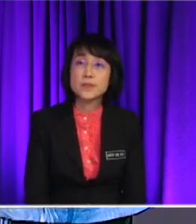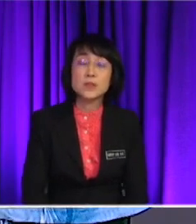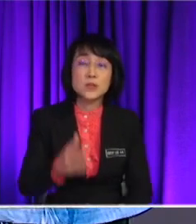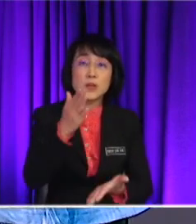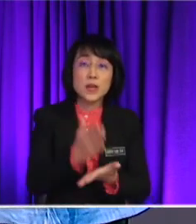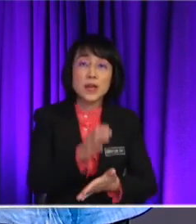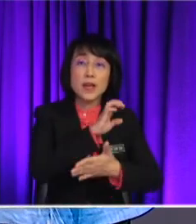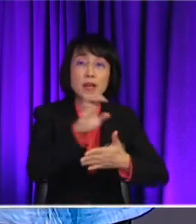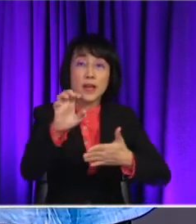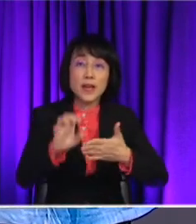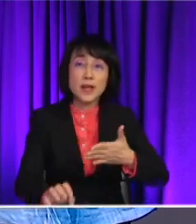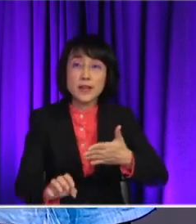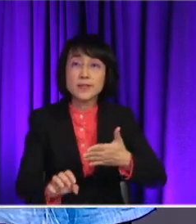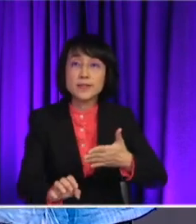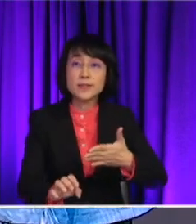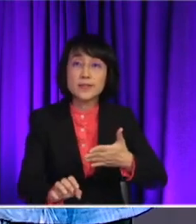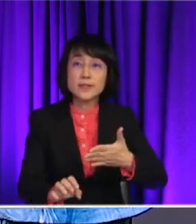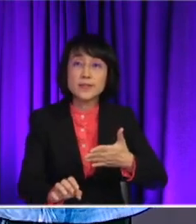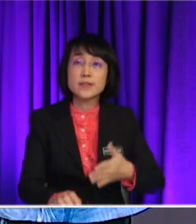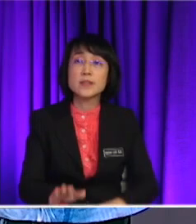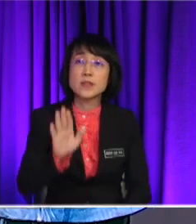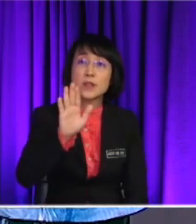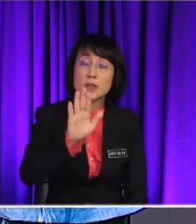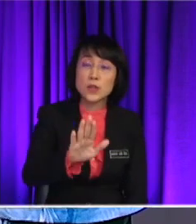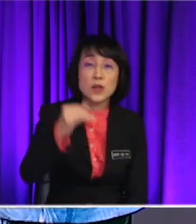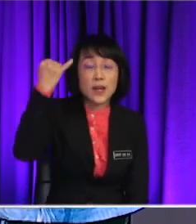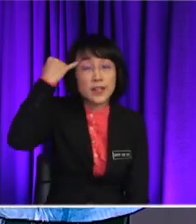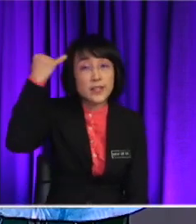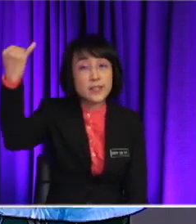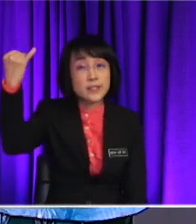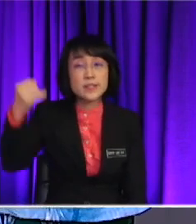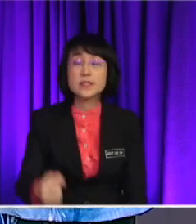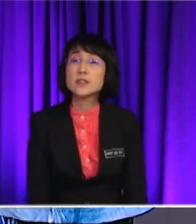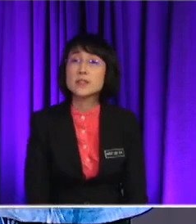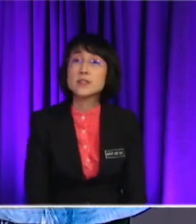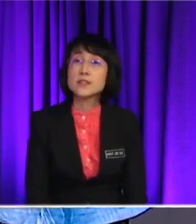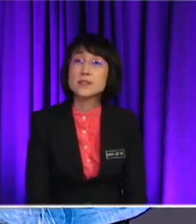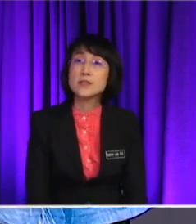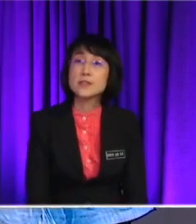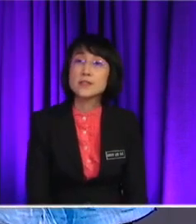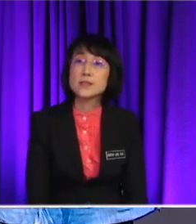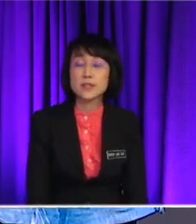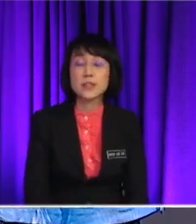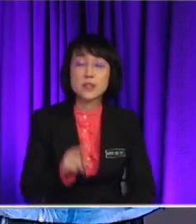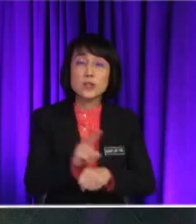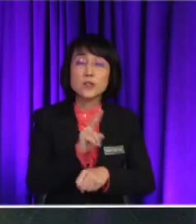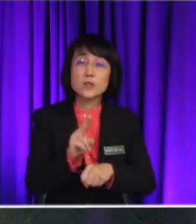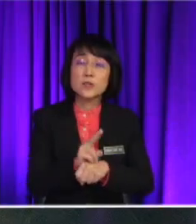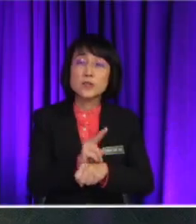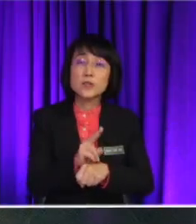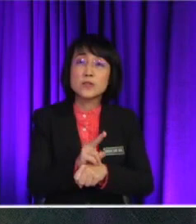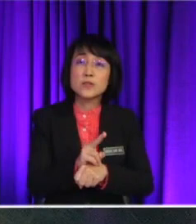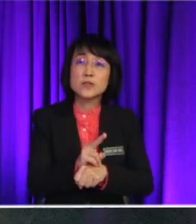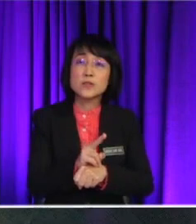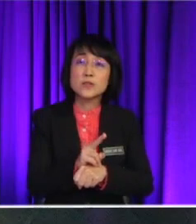your, maybe your ideas. Yeah. Maybe you can say for your last point, right? You can conclude